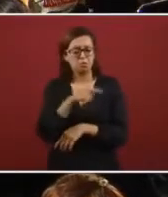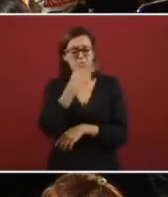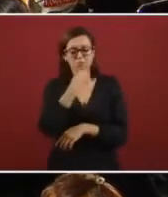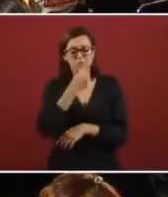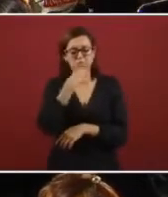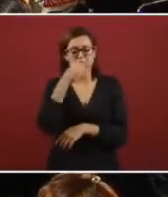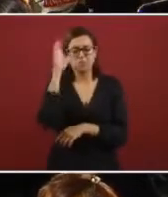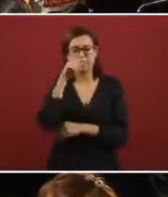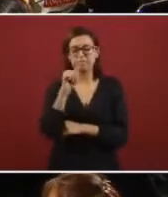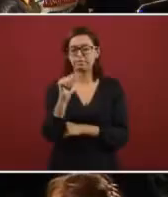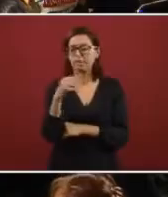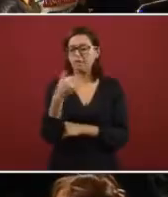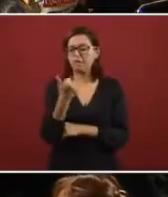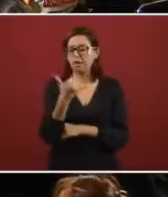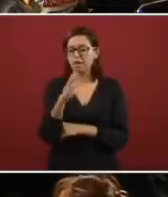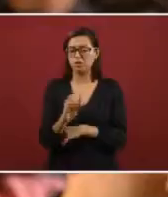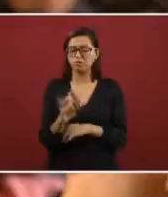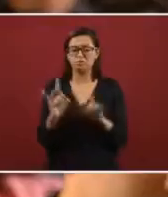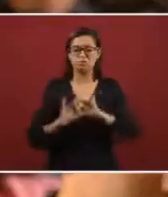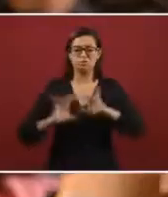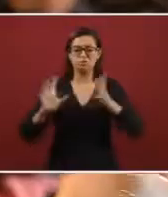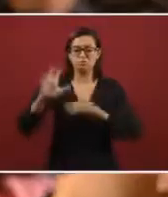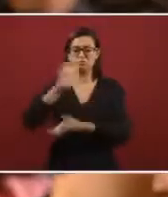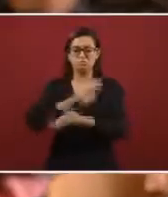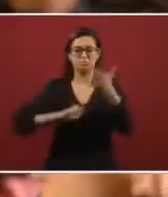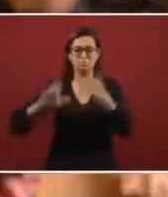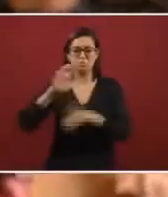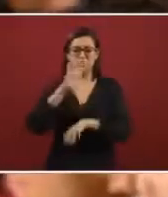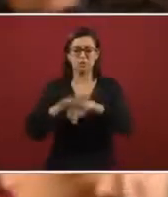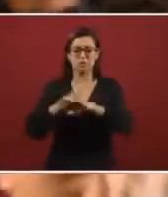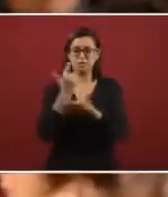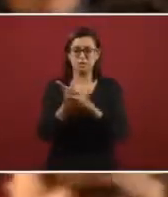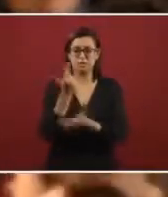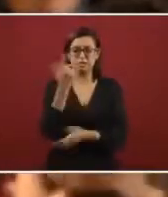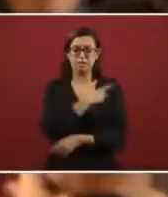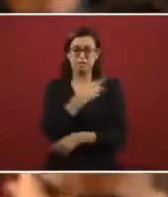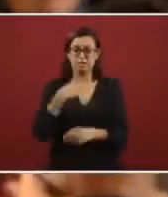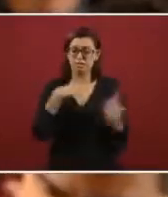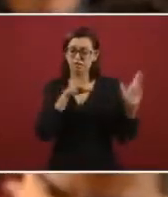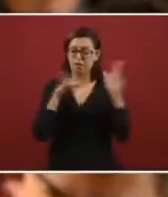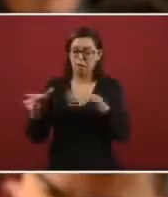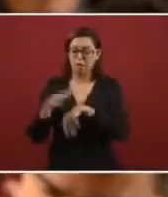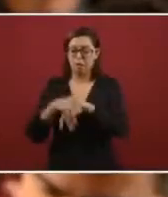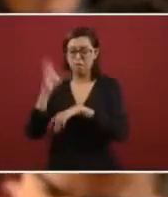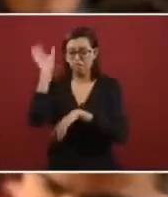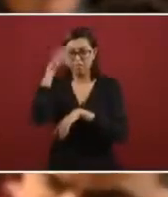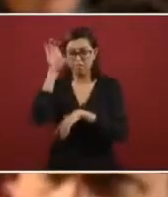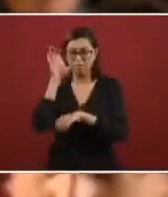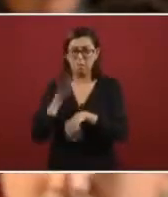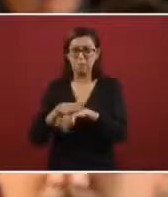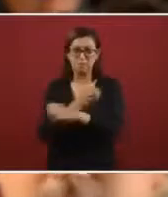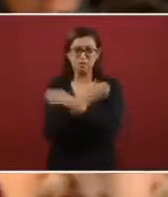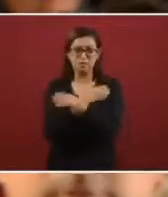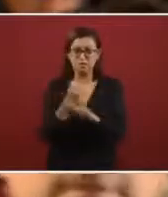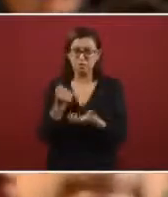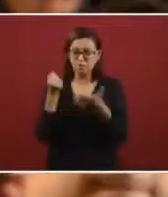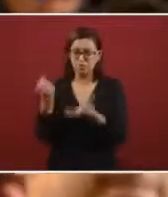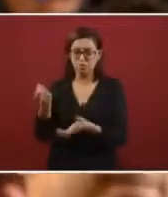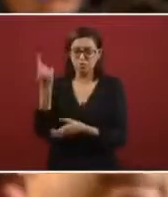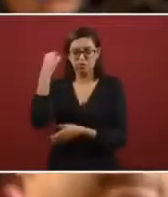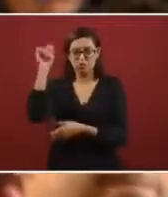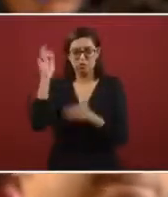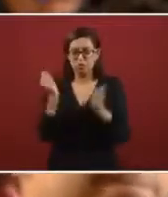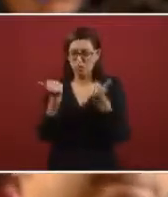This eminent Tamayo, the eminent scientist, they say to invest more in science and